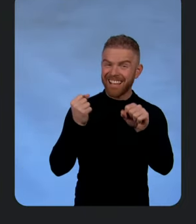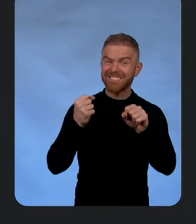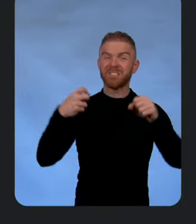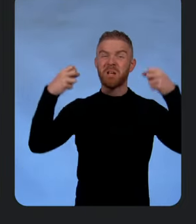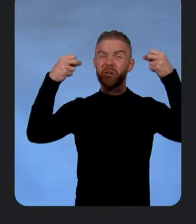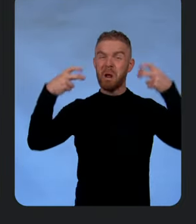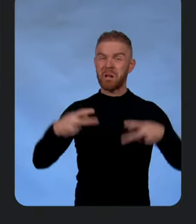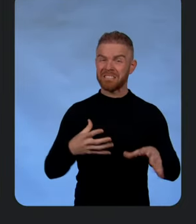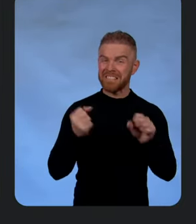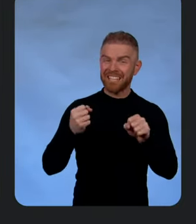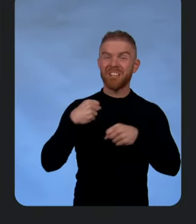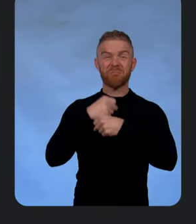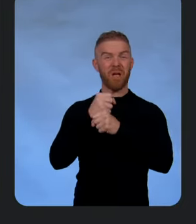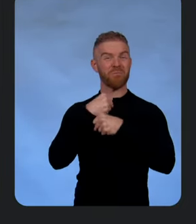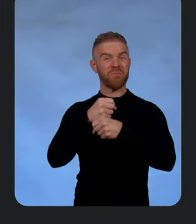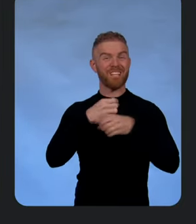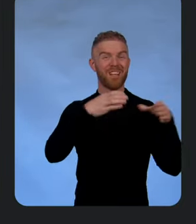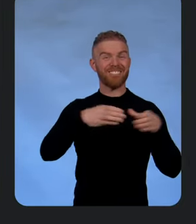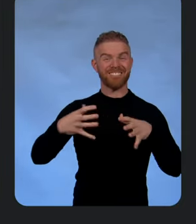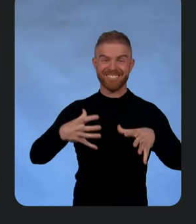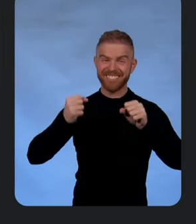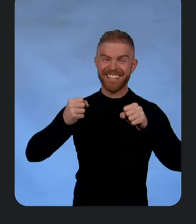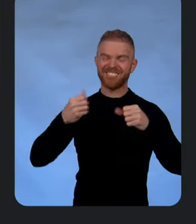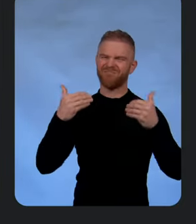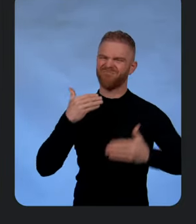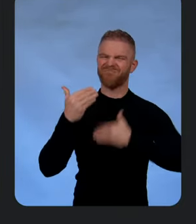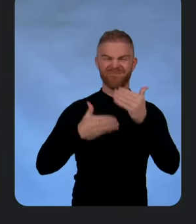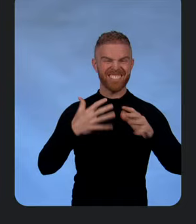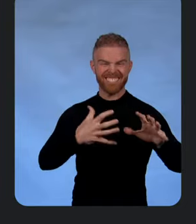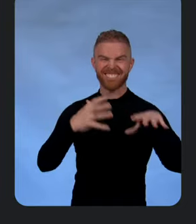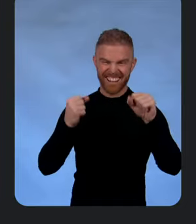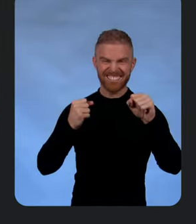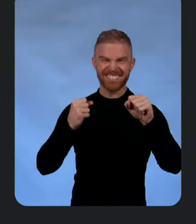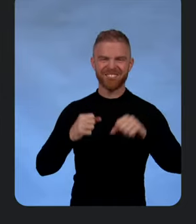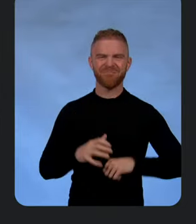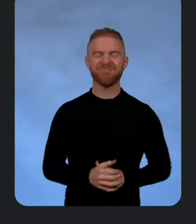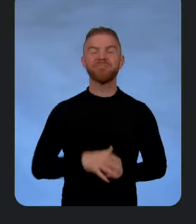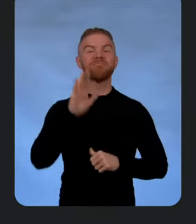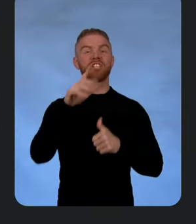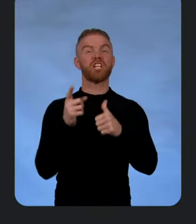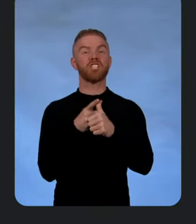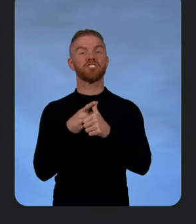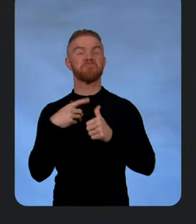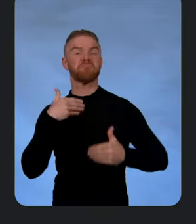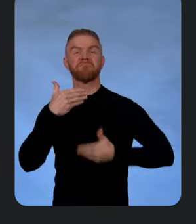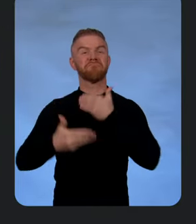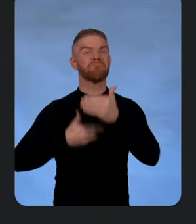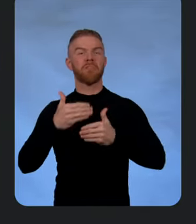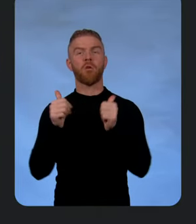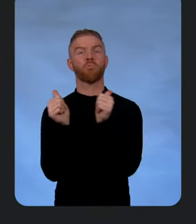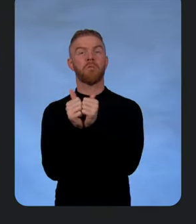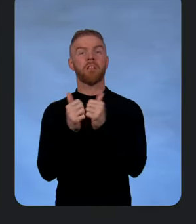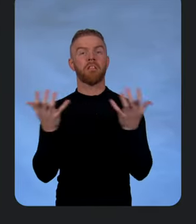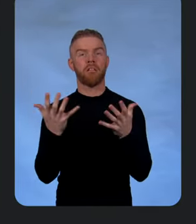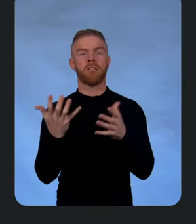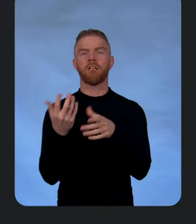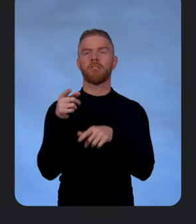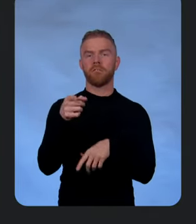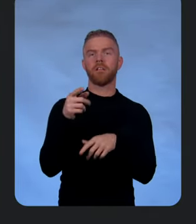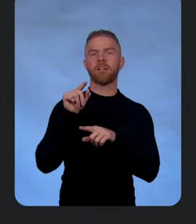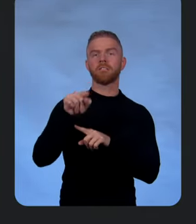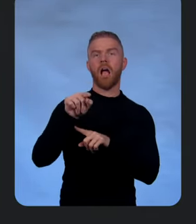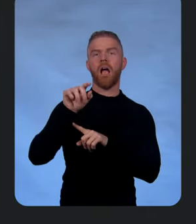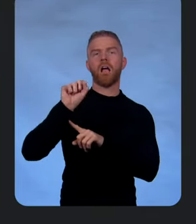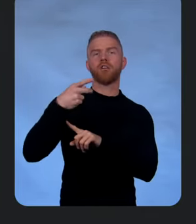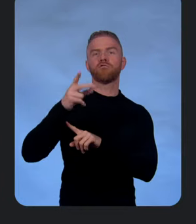containers fast. So let's do this fast. Let's build it up. We're going to start here, okay, my friends? We're going to go to start.spring.io. This is my second favorite